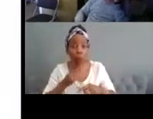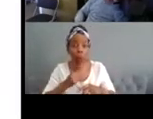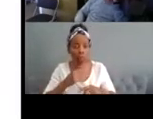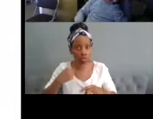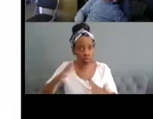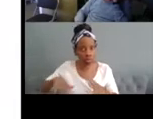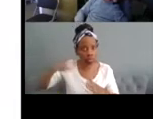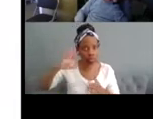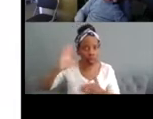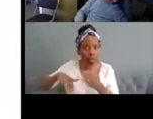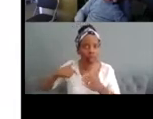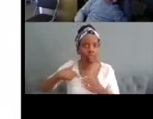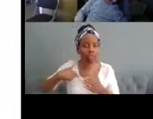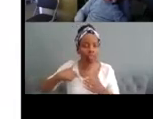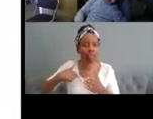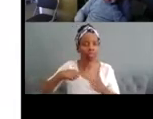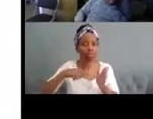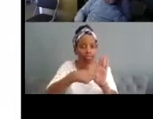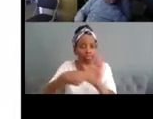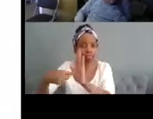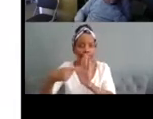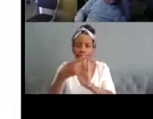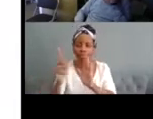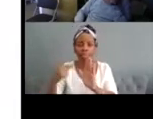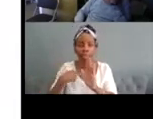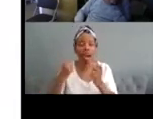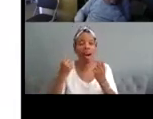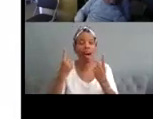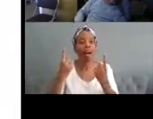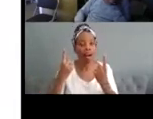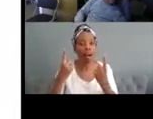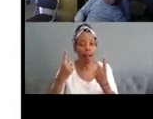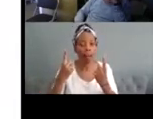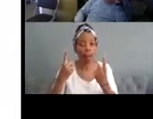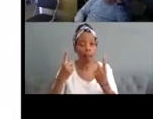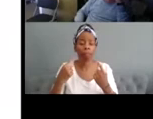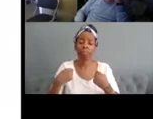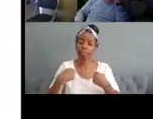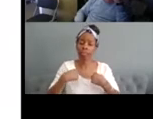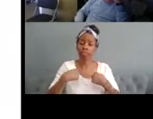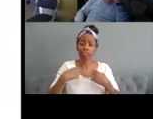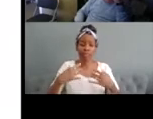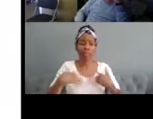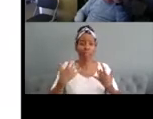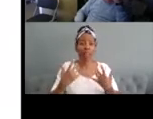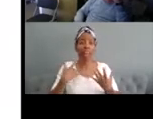in all areas of the arts and i think this can only serve to enrich us all